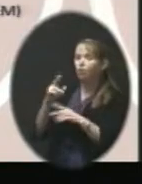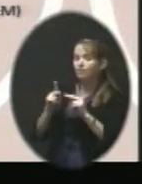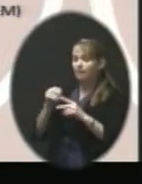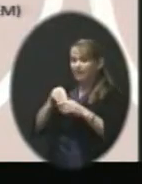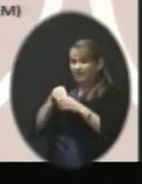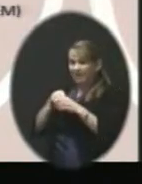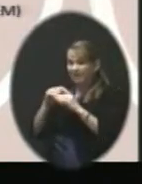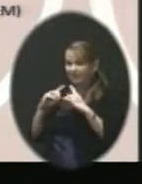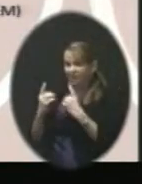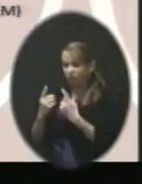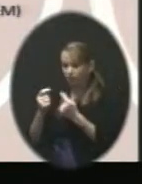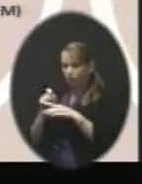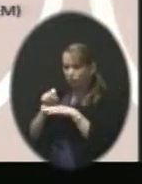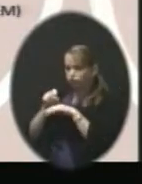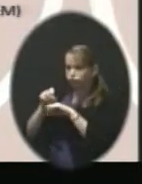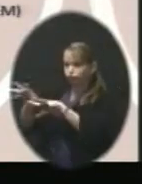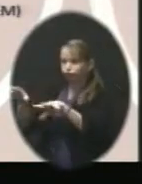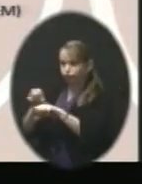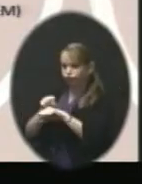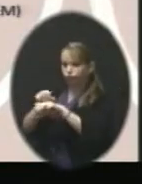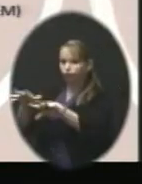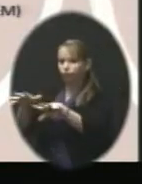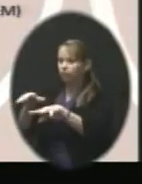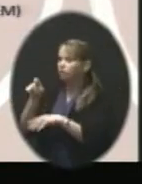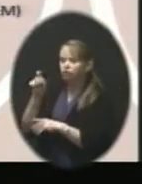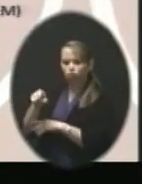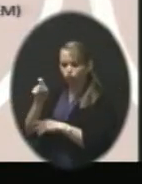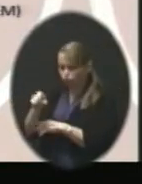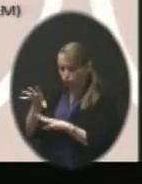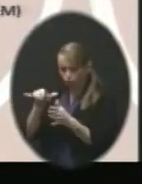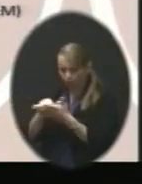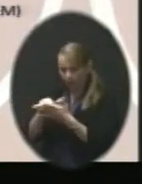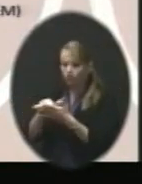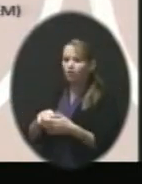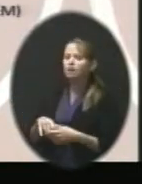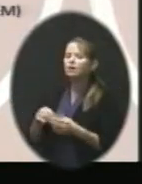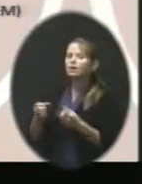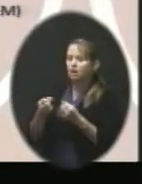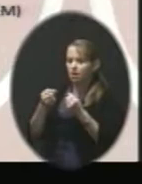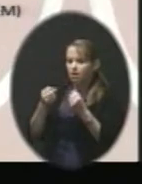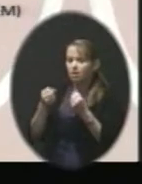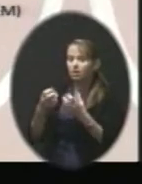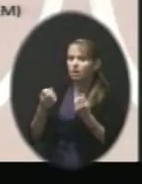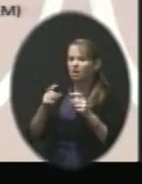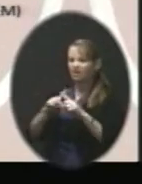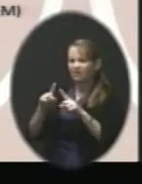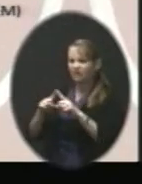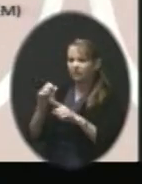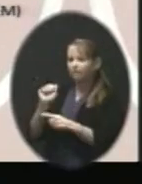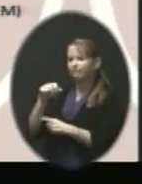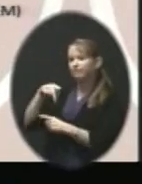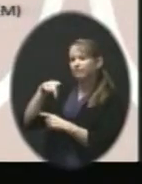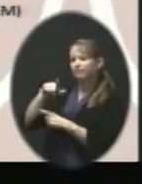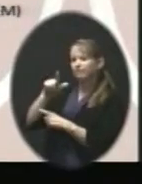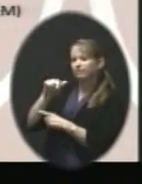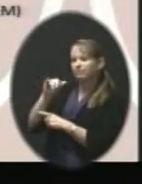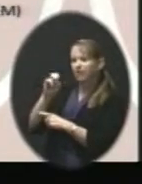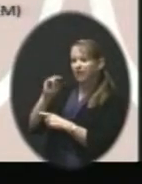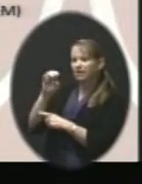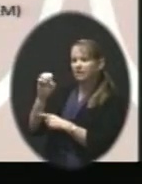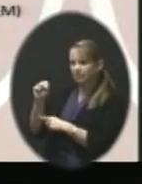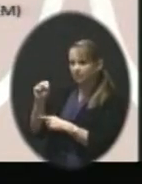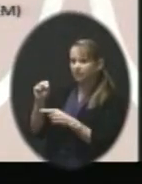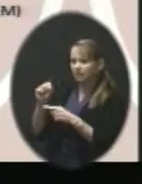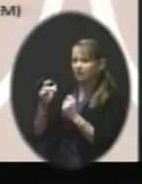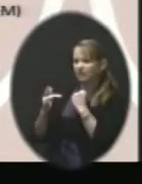trying to send things out in large masses that they shouldn't be. There's lots of different appliances that are sitting there, web filters that are